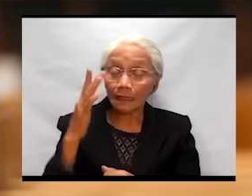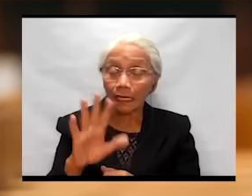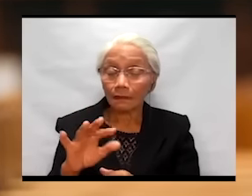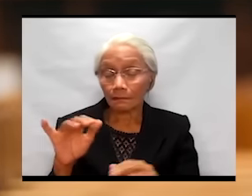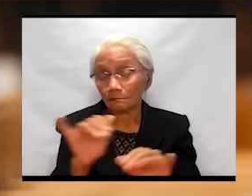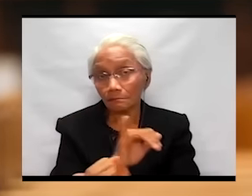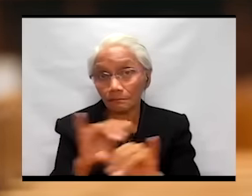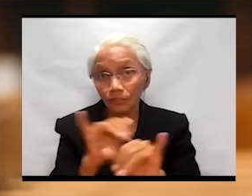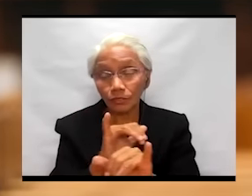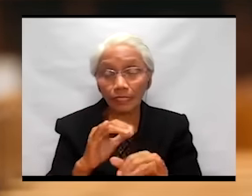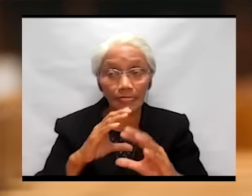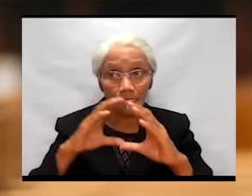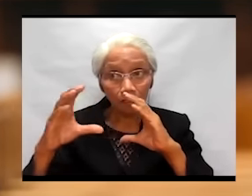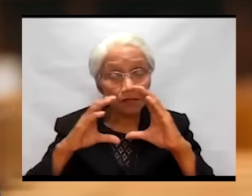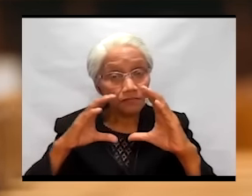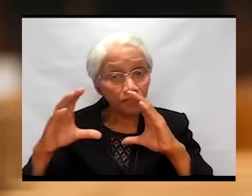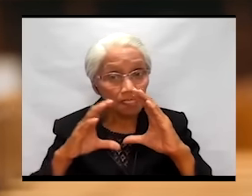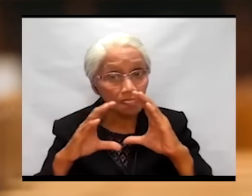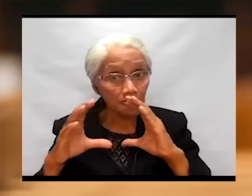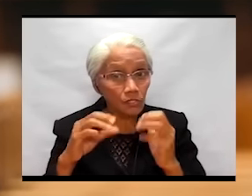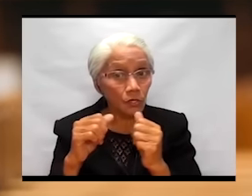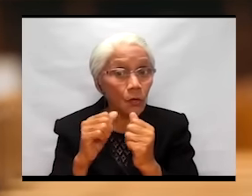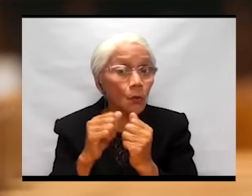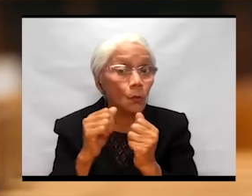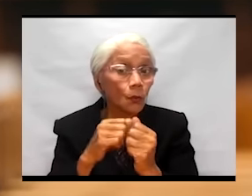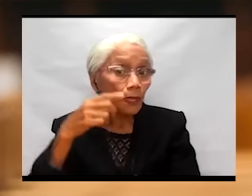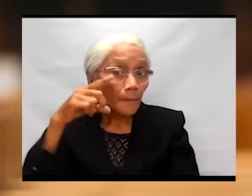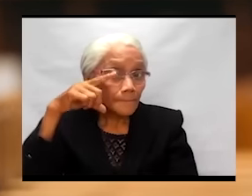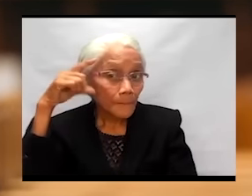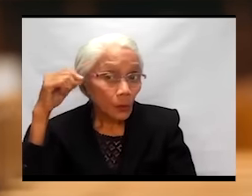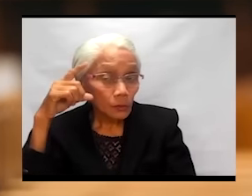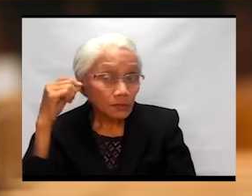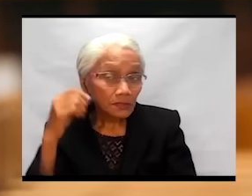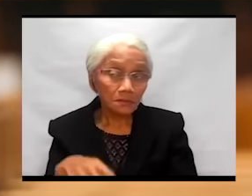Moses, God will say, hey, look at that people.